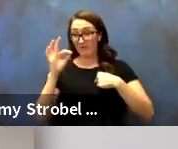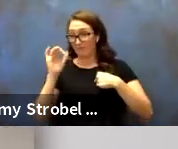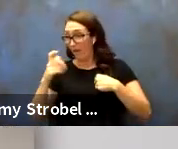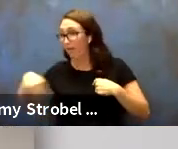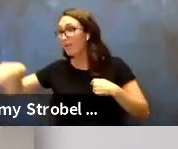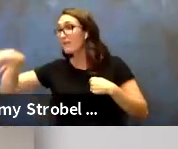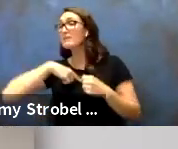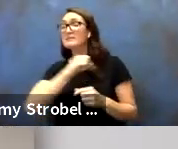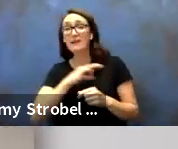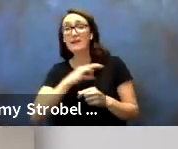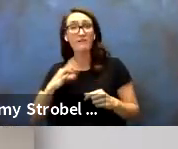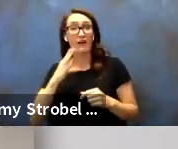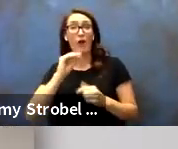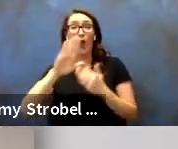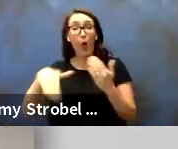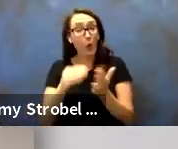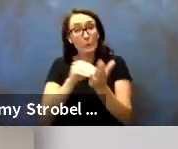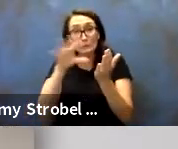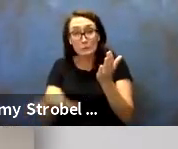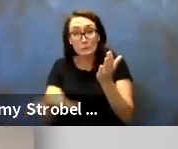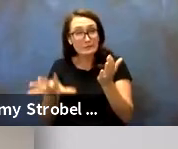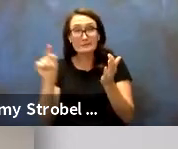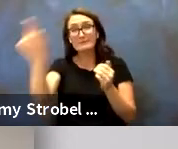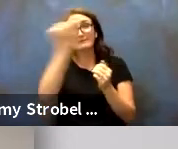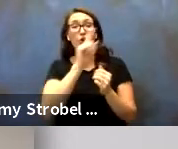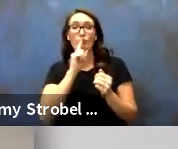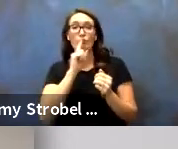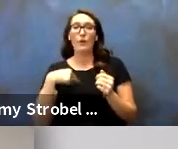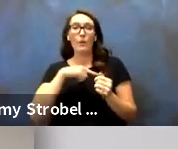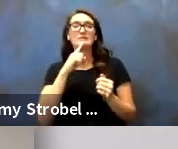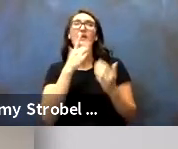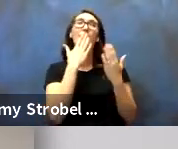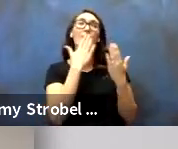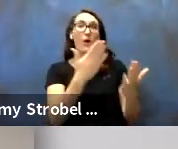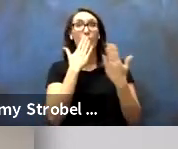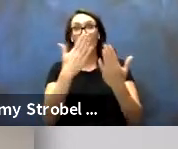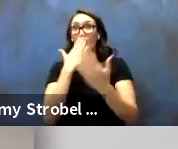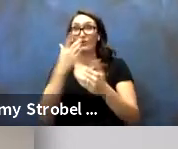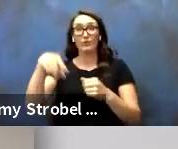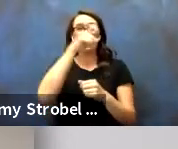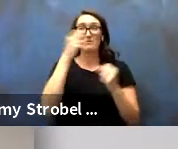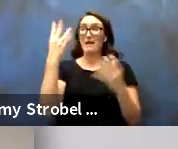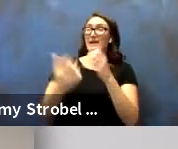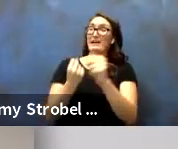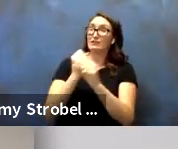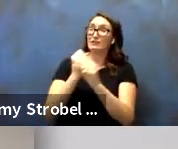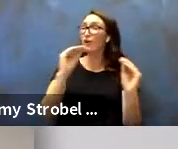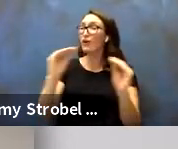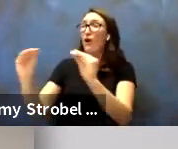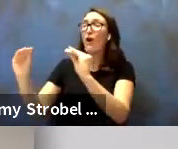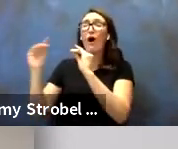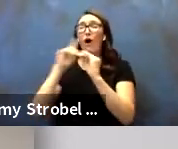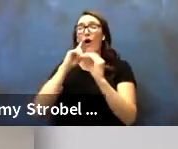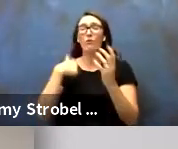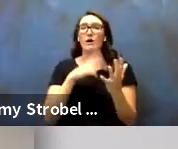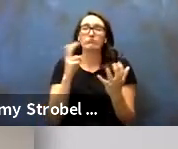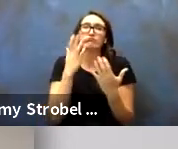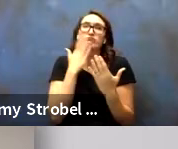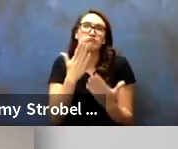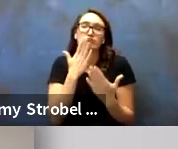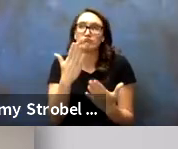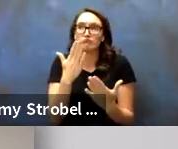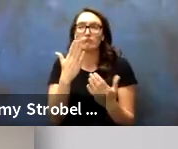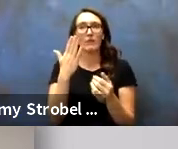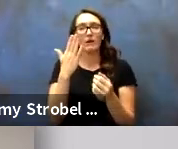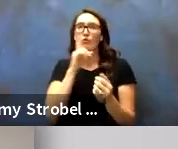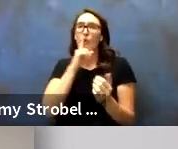all of the students for all of your contributions, we say thank you, and we are in a debt for your service to our